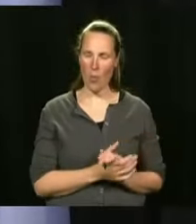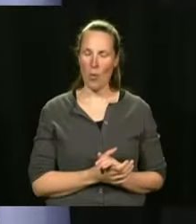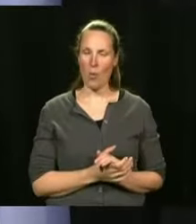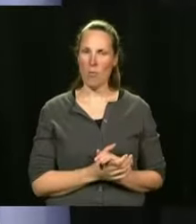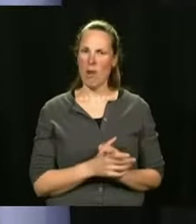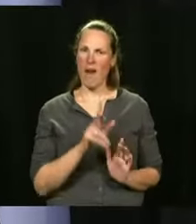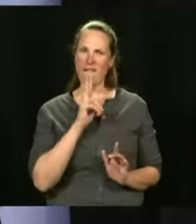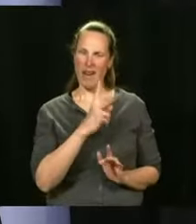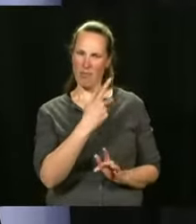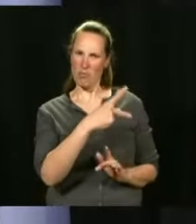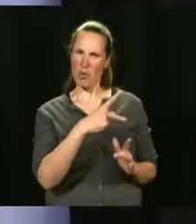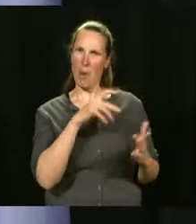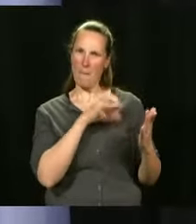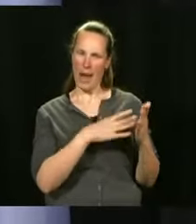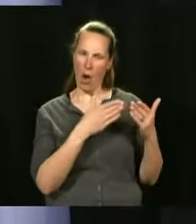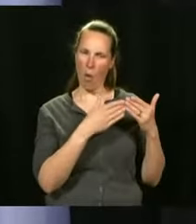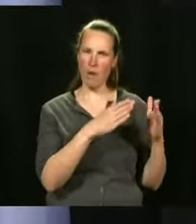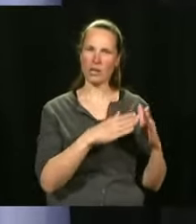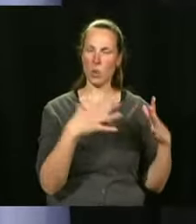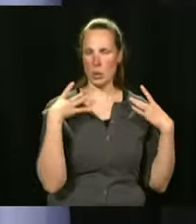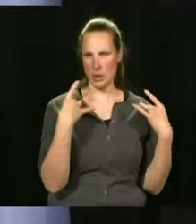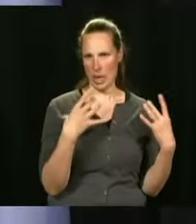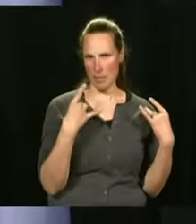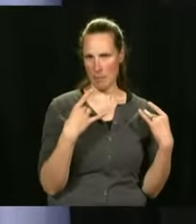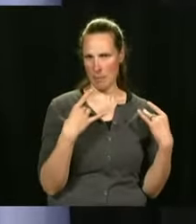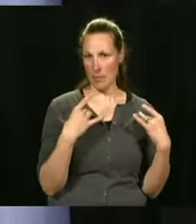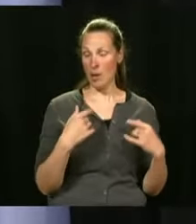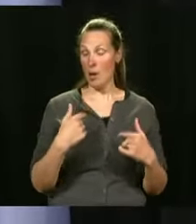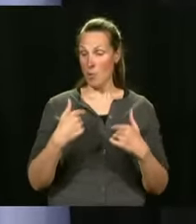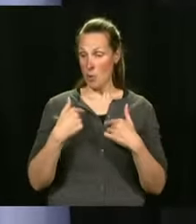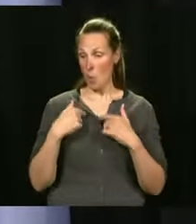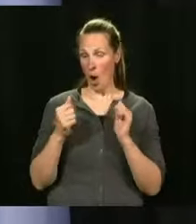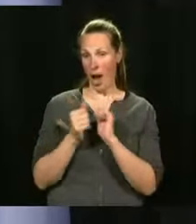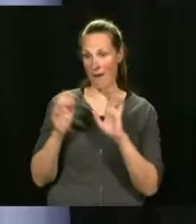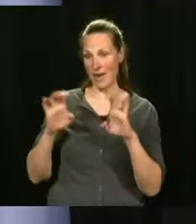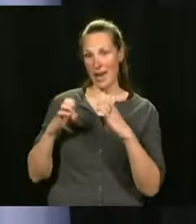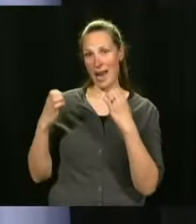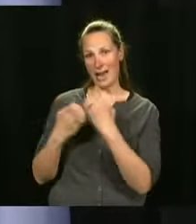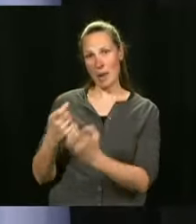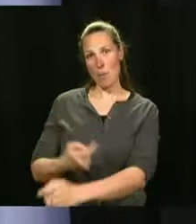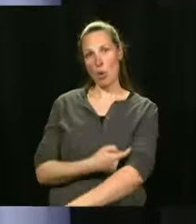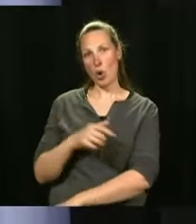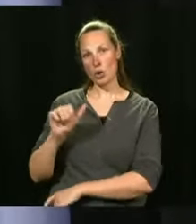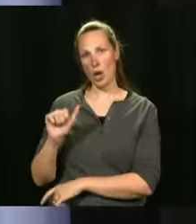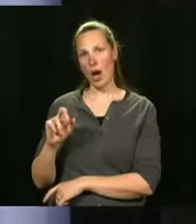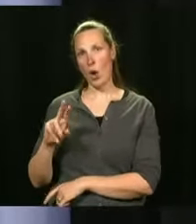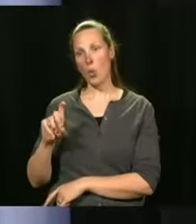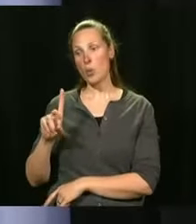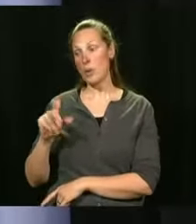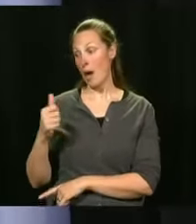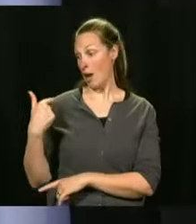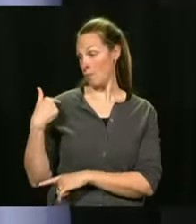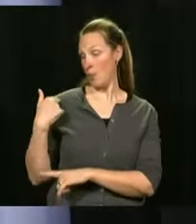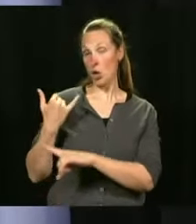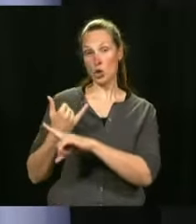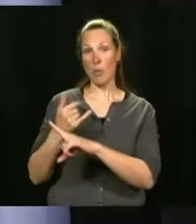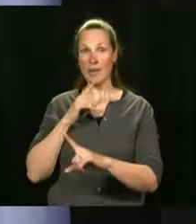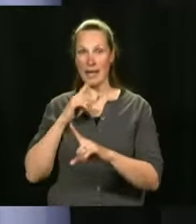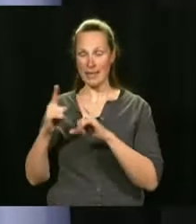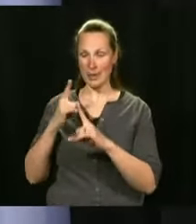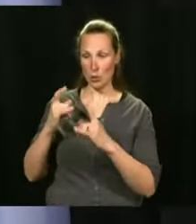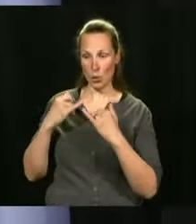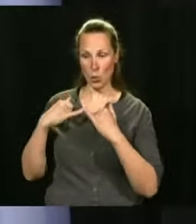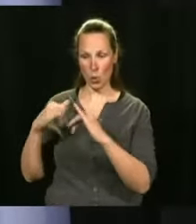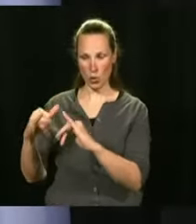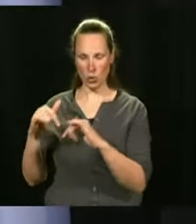We also said that in our case, and we were talking about this with Dr. Ruda's teams this morning, we like to have a